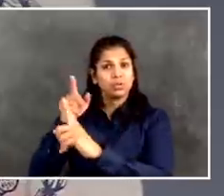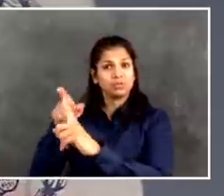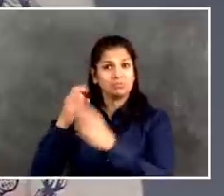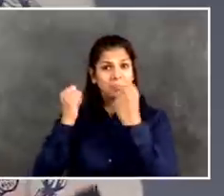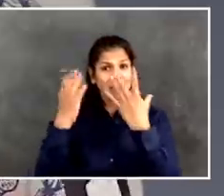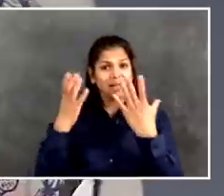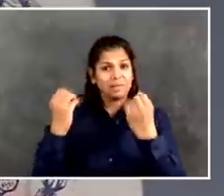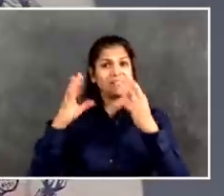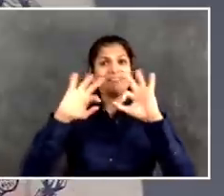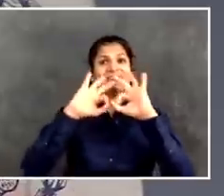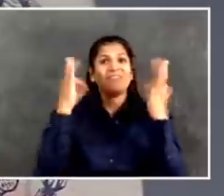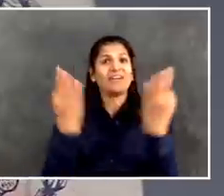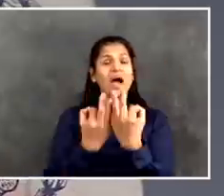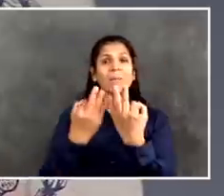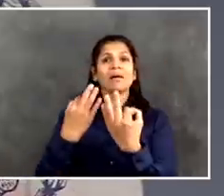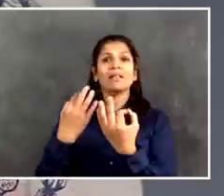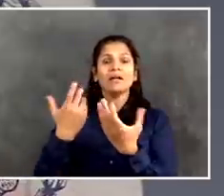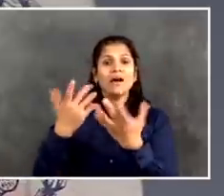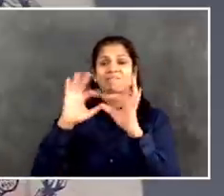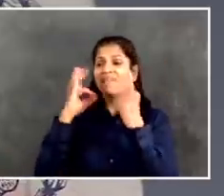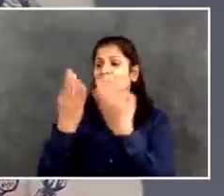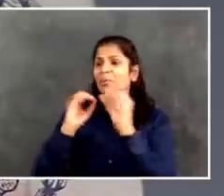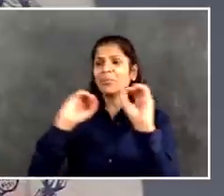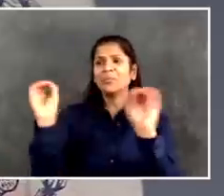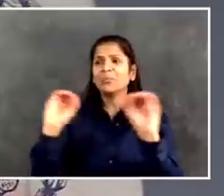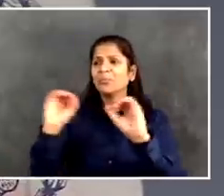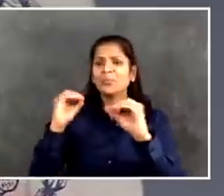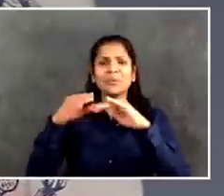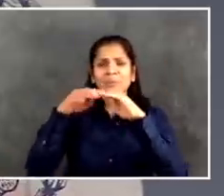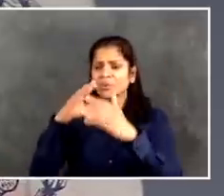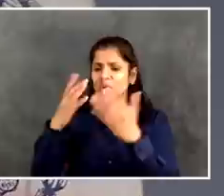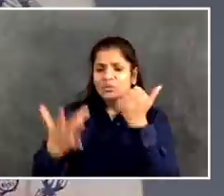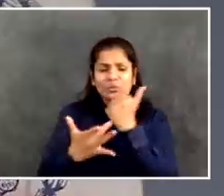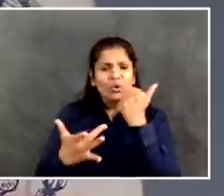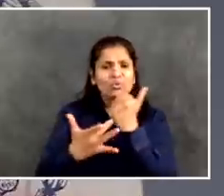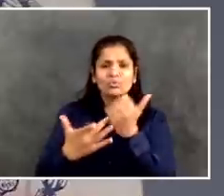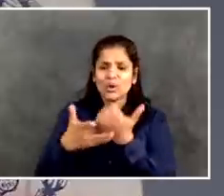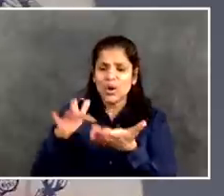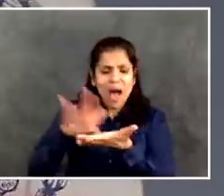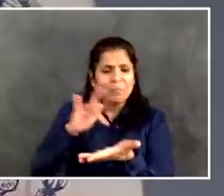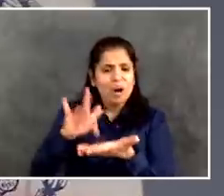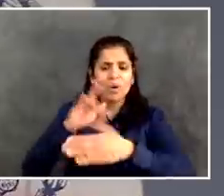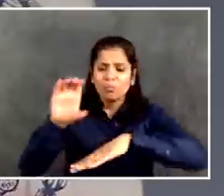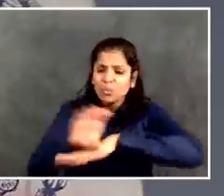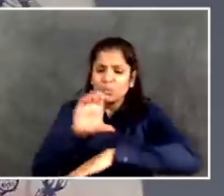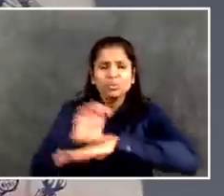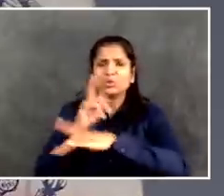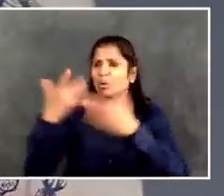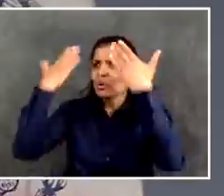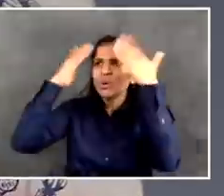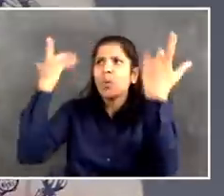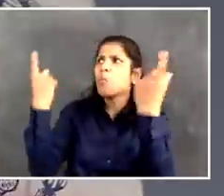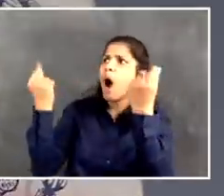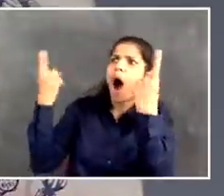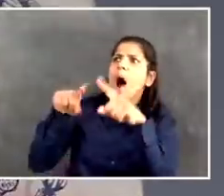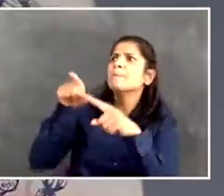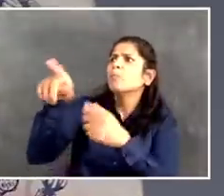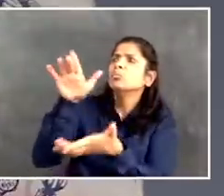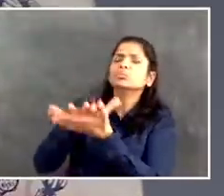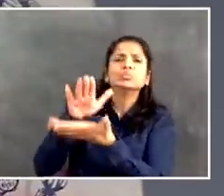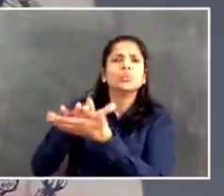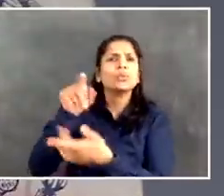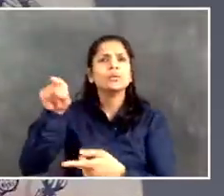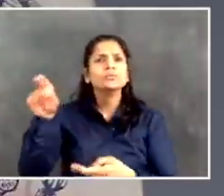video is in the process of handing, you know, hundreds of thousands of these out. But I was hoping you could sort of walk us all